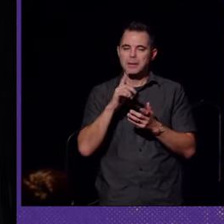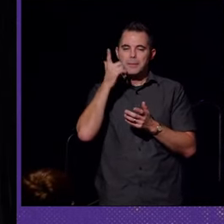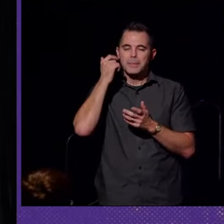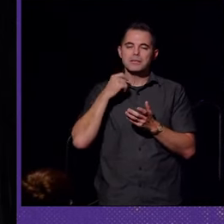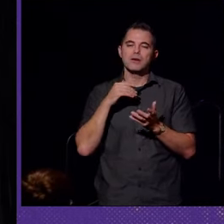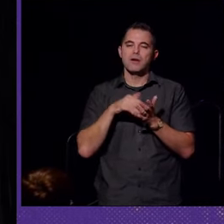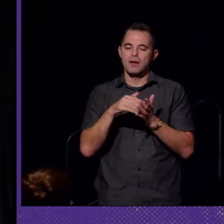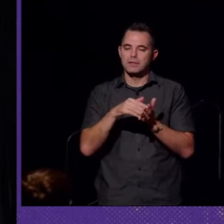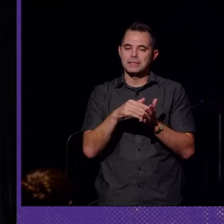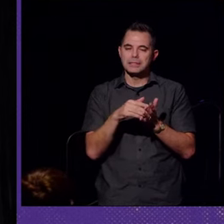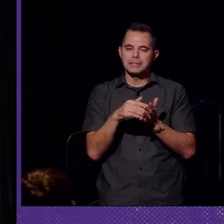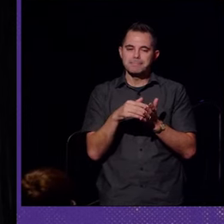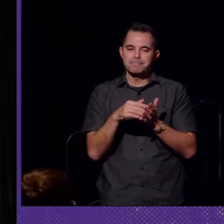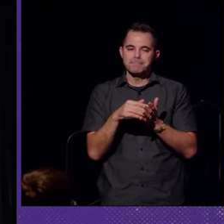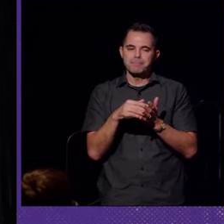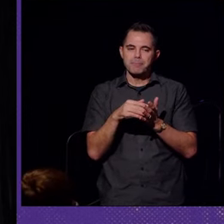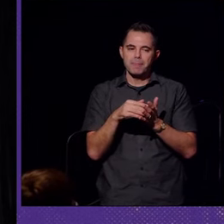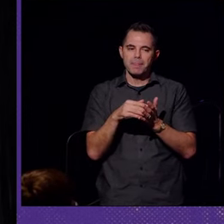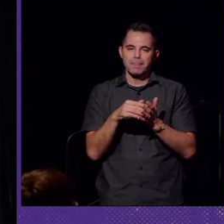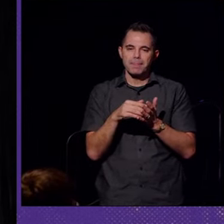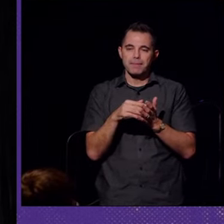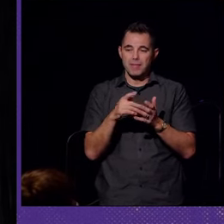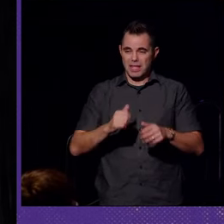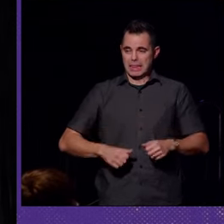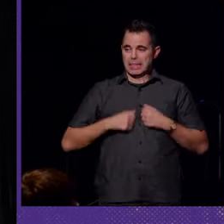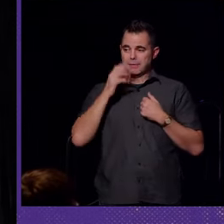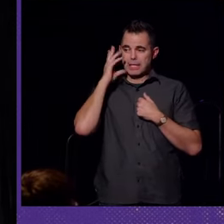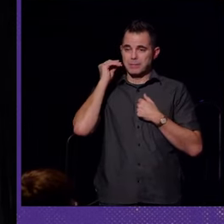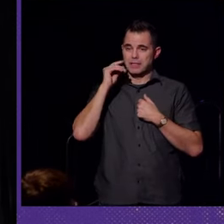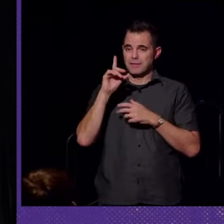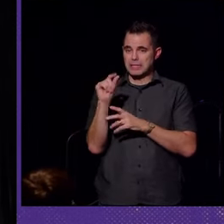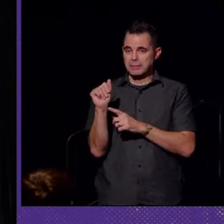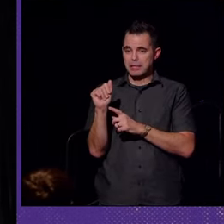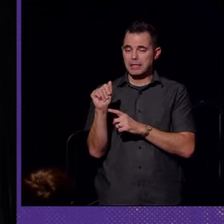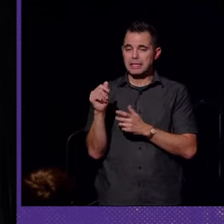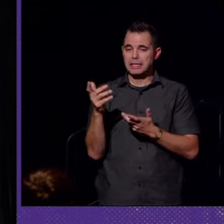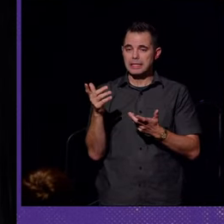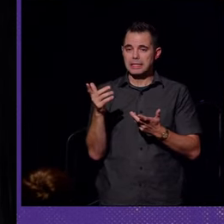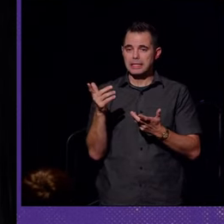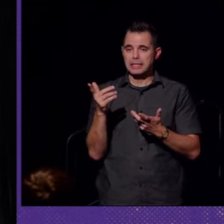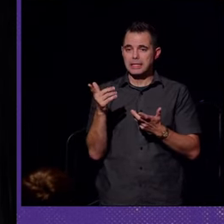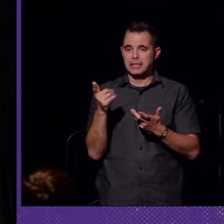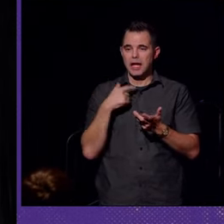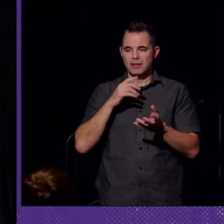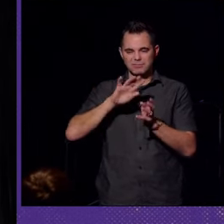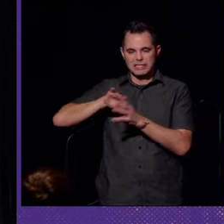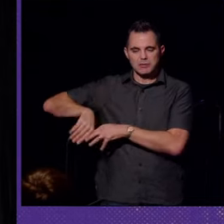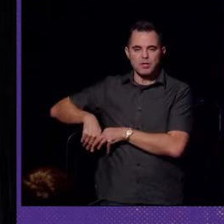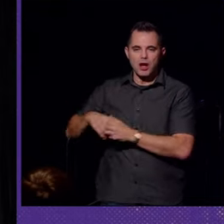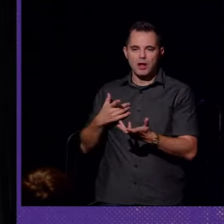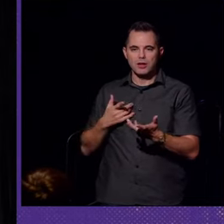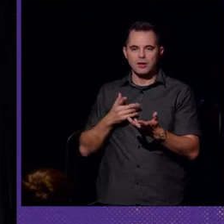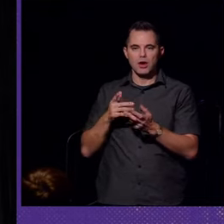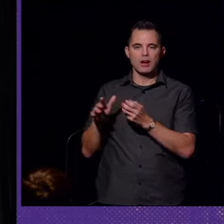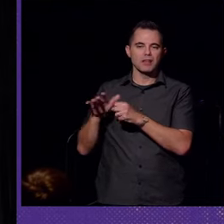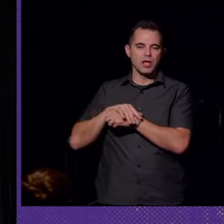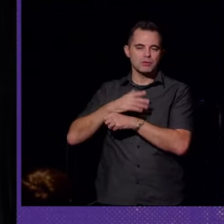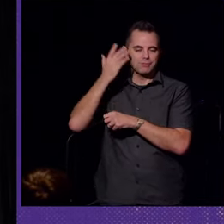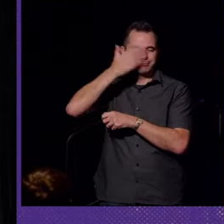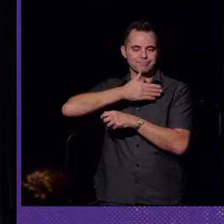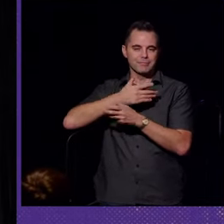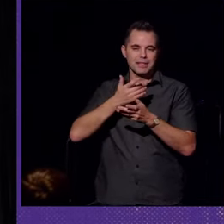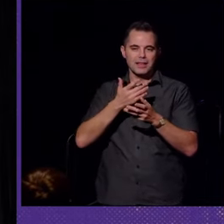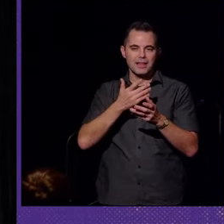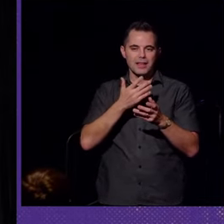too often, the lived experience of disability are disregarded or glossed over in